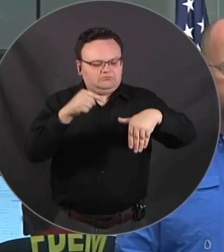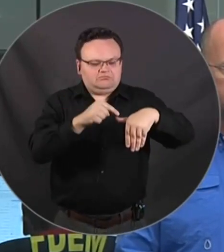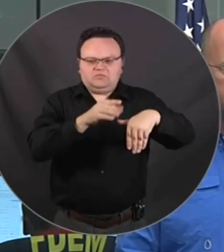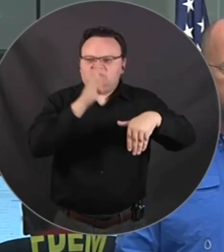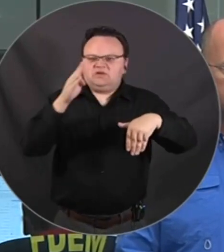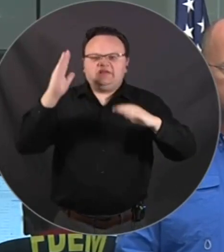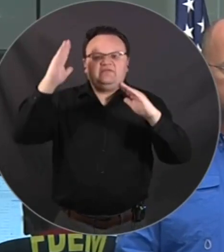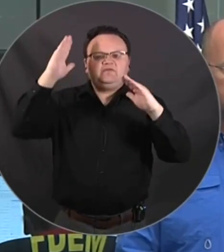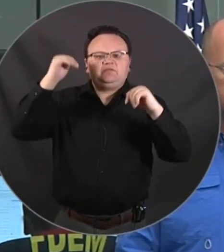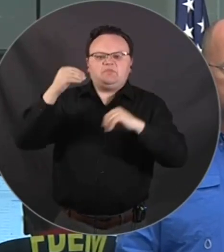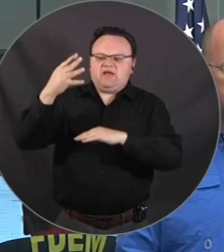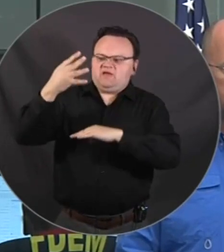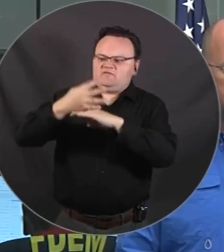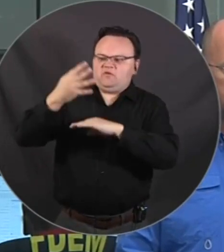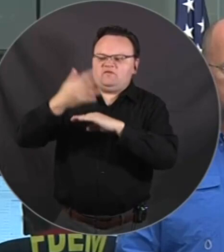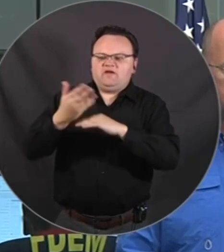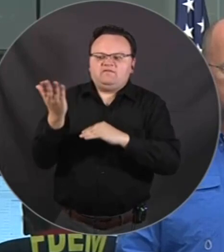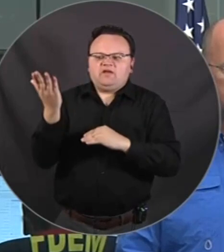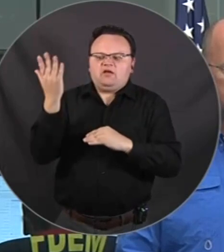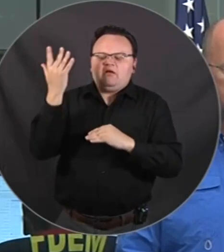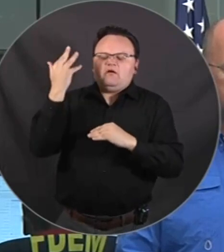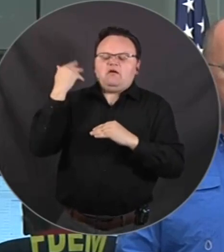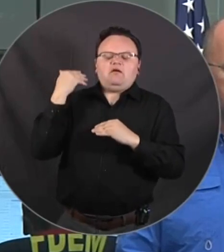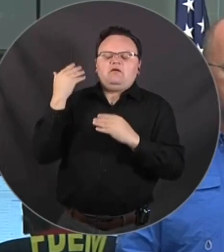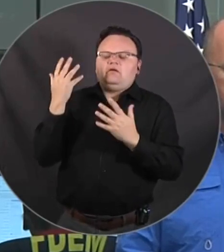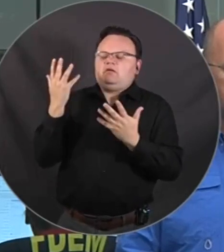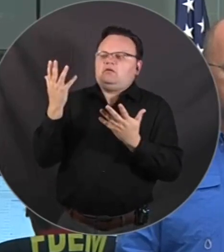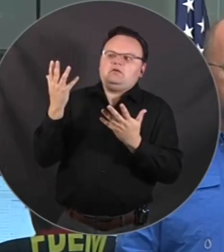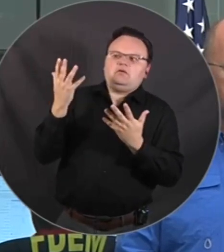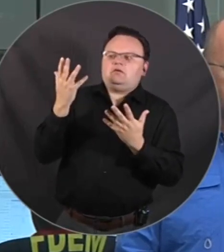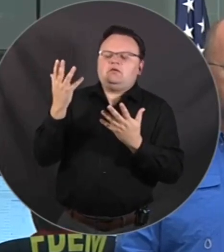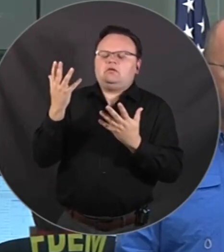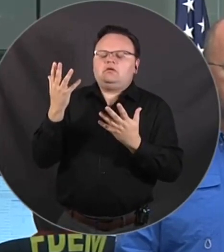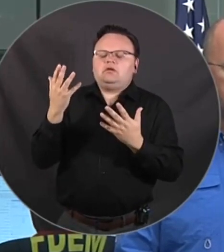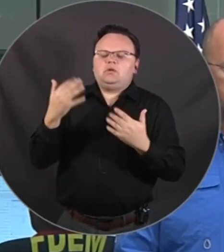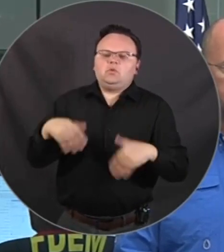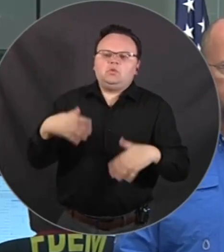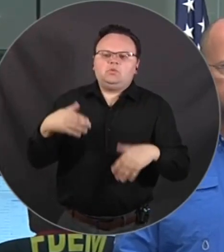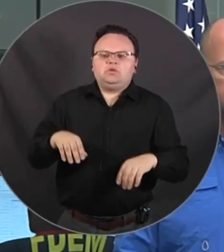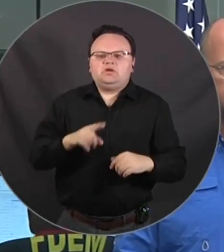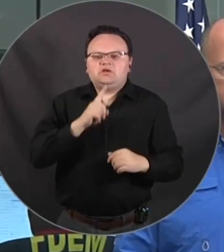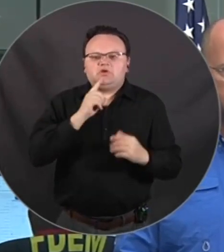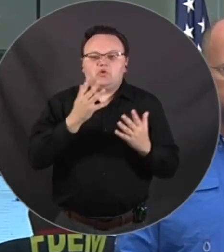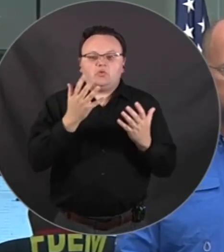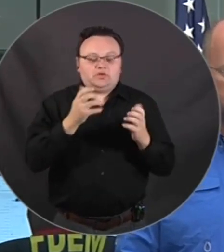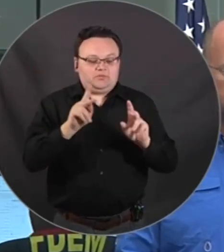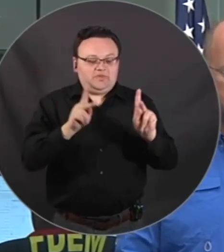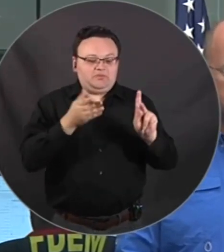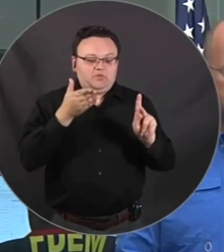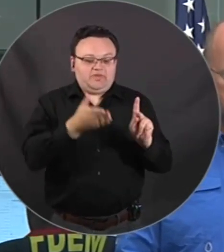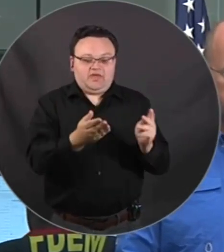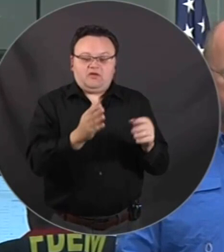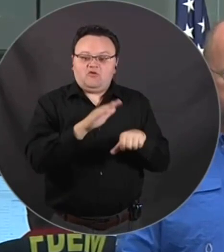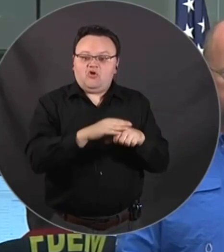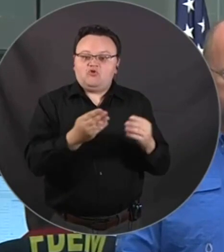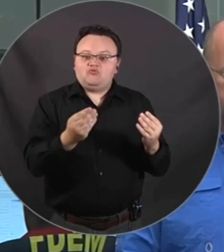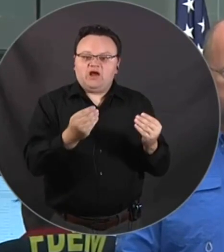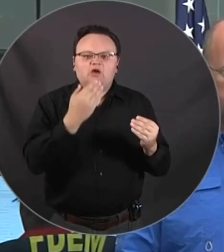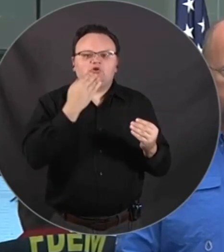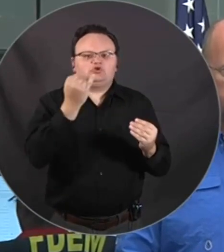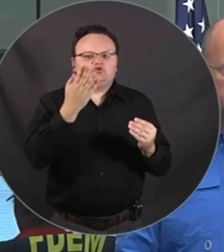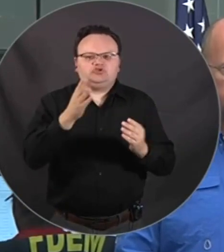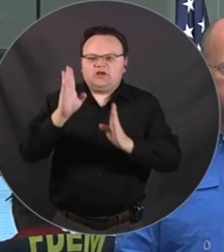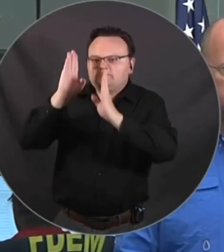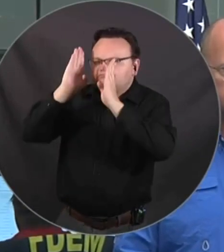or five days ago knowing knowing how strong the storm was going to get. So so my hats off to the people on the ground there who who did did a good job